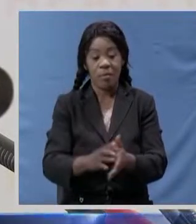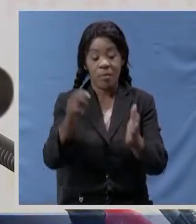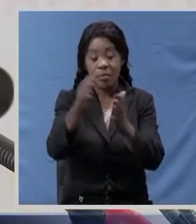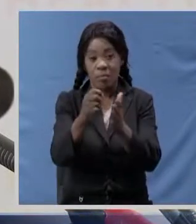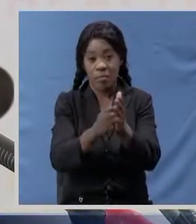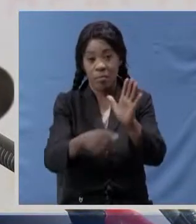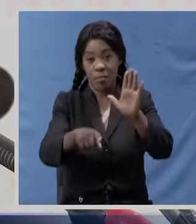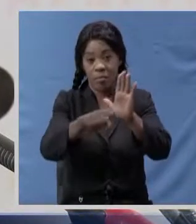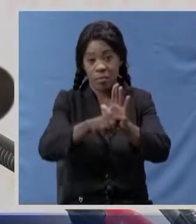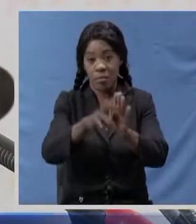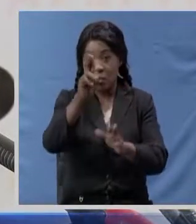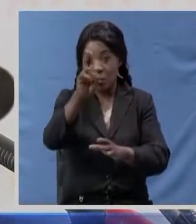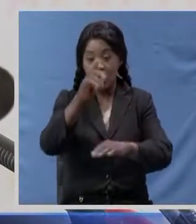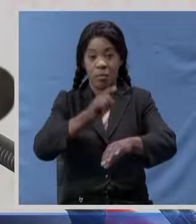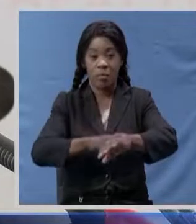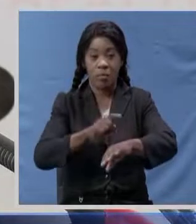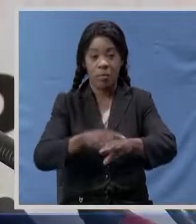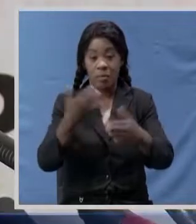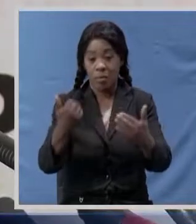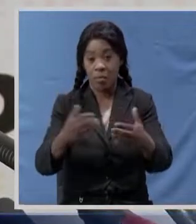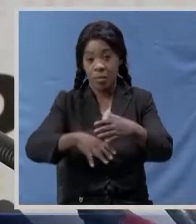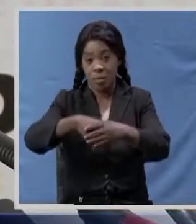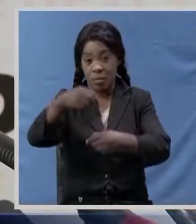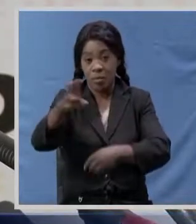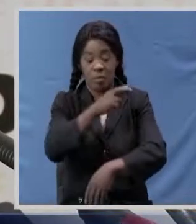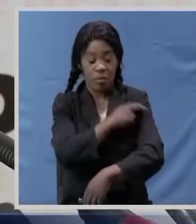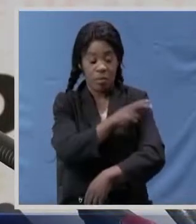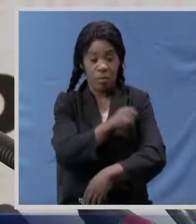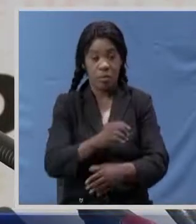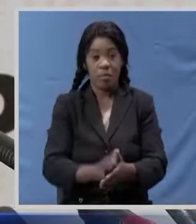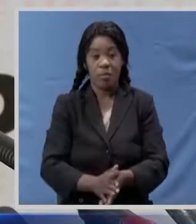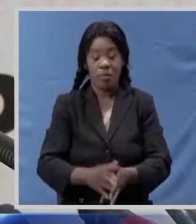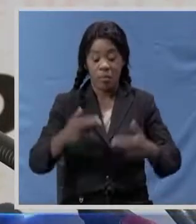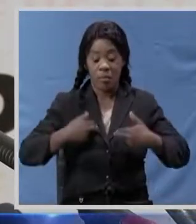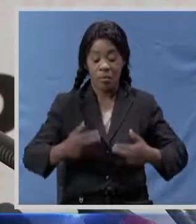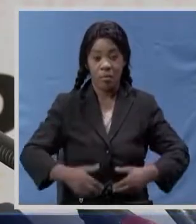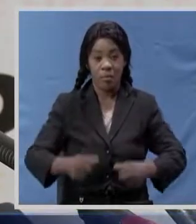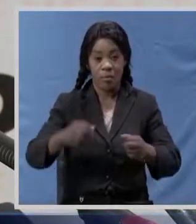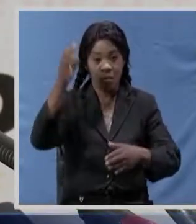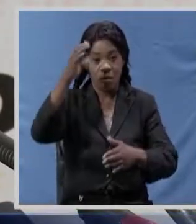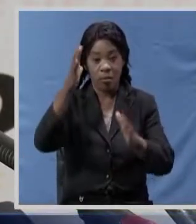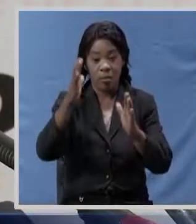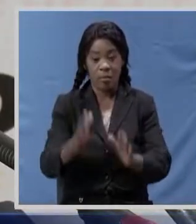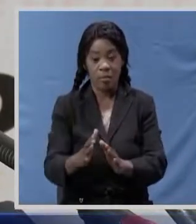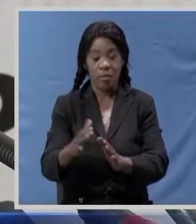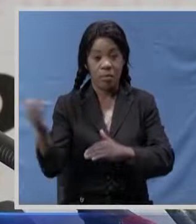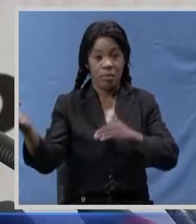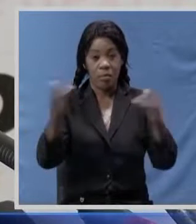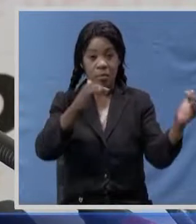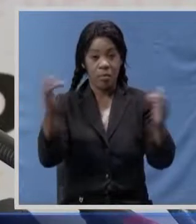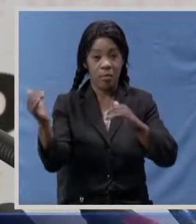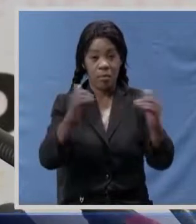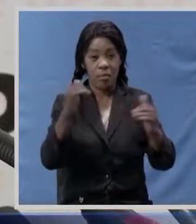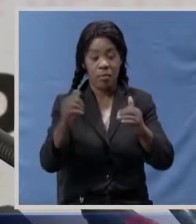twice and have been discharged and the health minister said there is no need to politicize the COVID-19